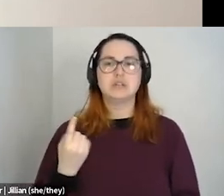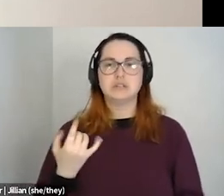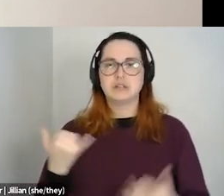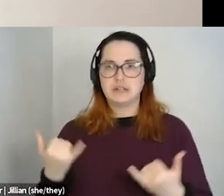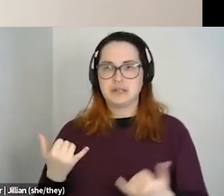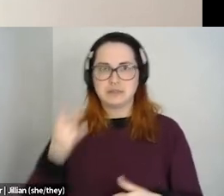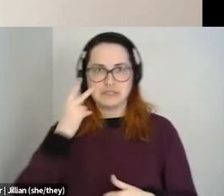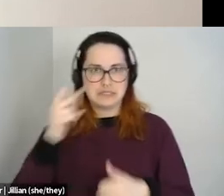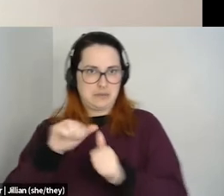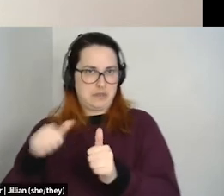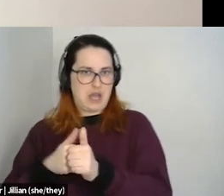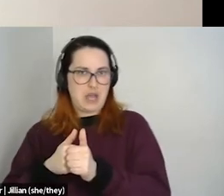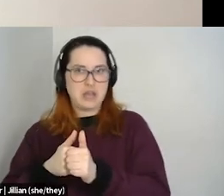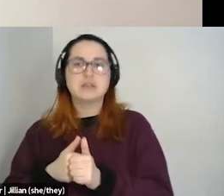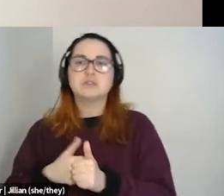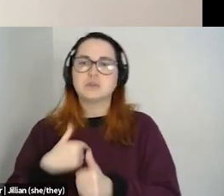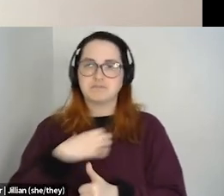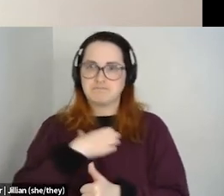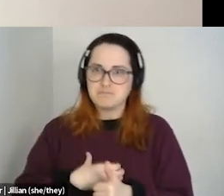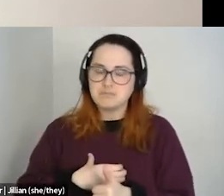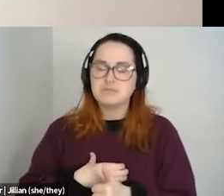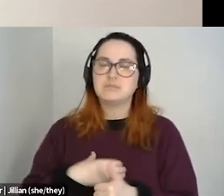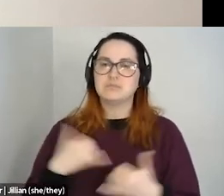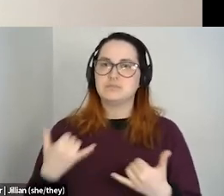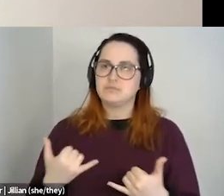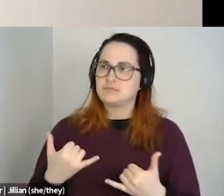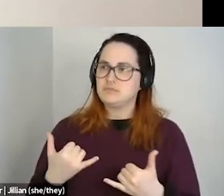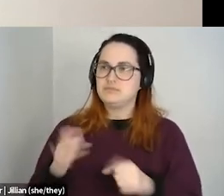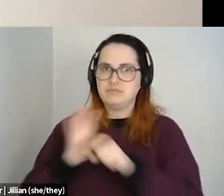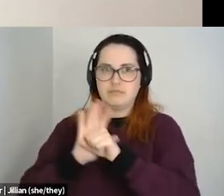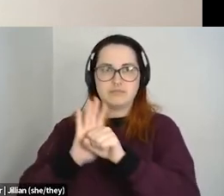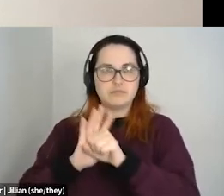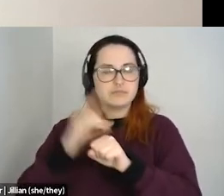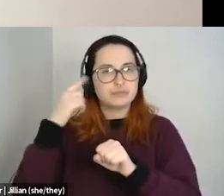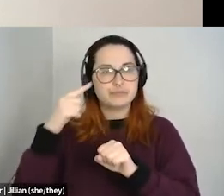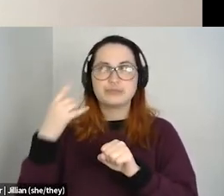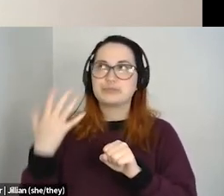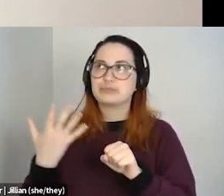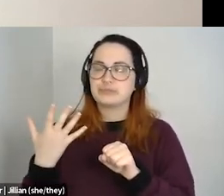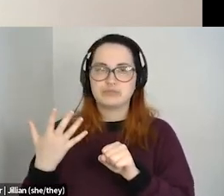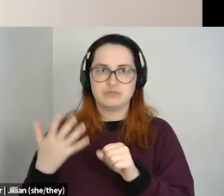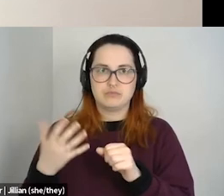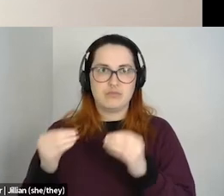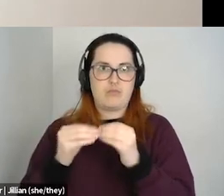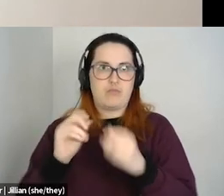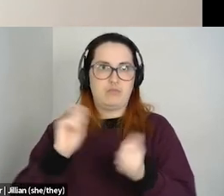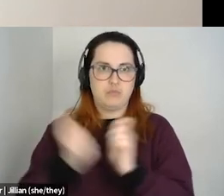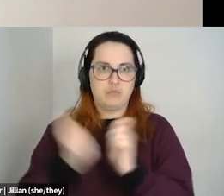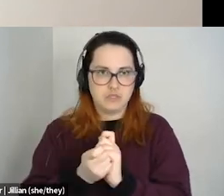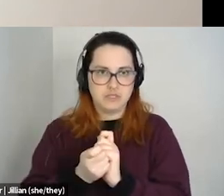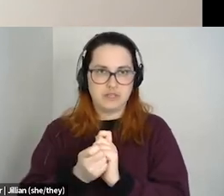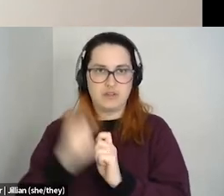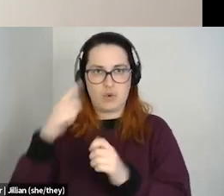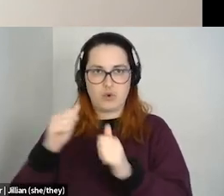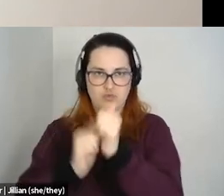it's become a really big passion of mine over the last couple of years to kind of advocate for bigger changes to, to structures and systems